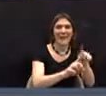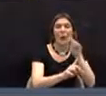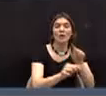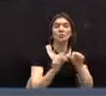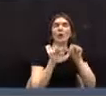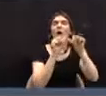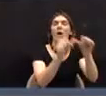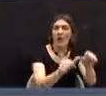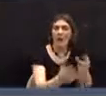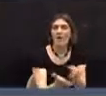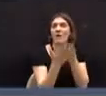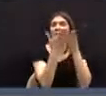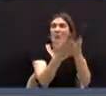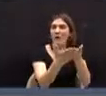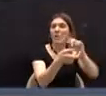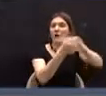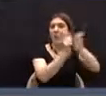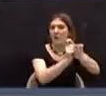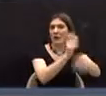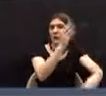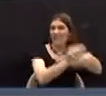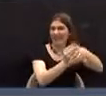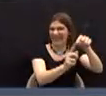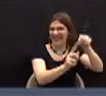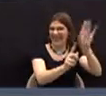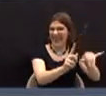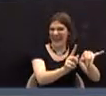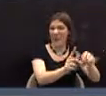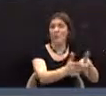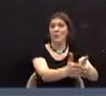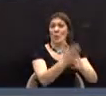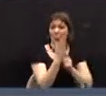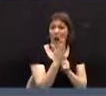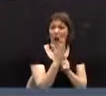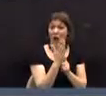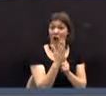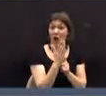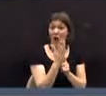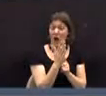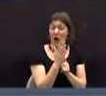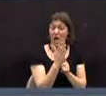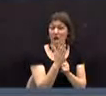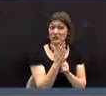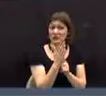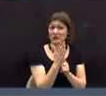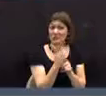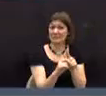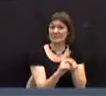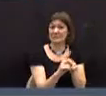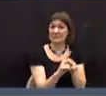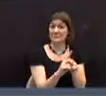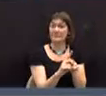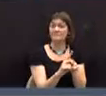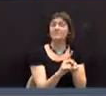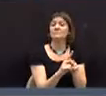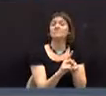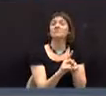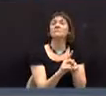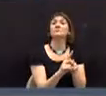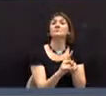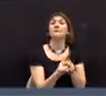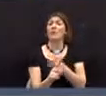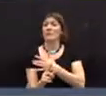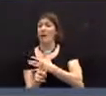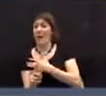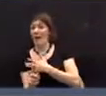present this motion as an amendment. And it requires only... To sustain the chair's position only requires a 50